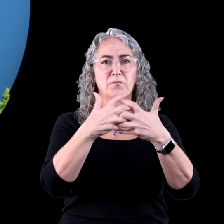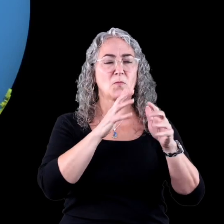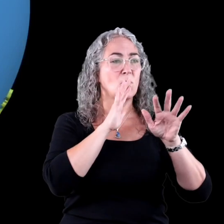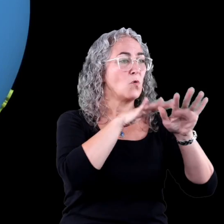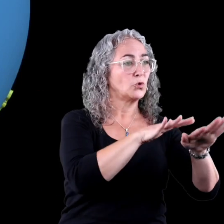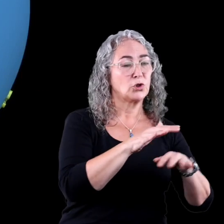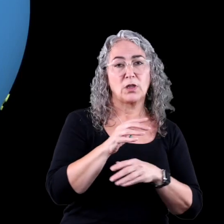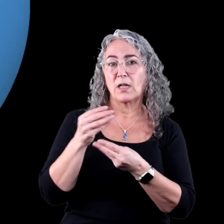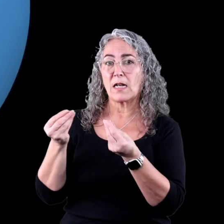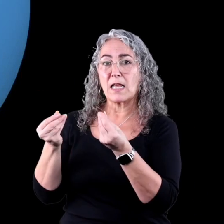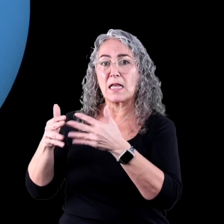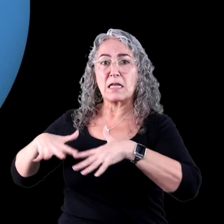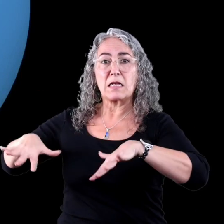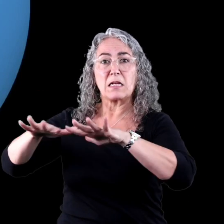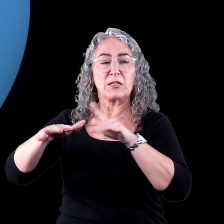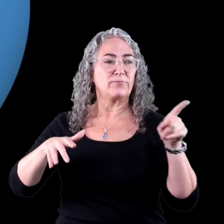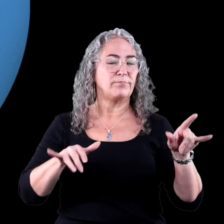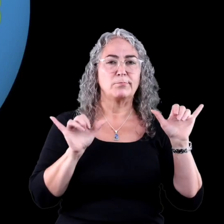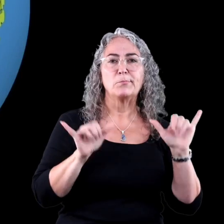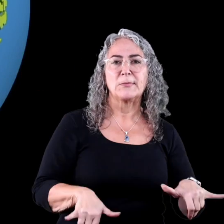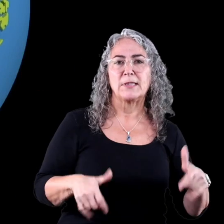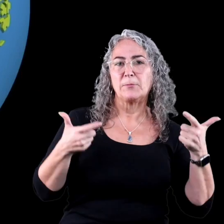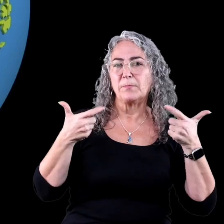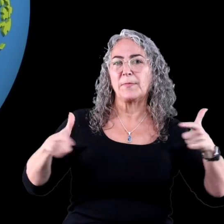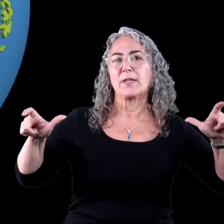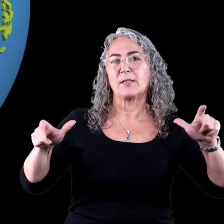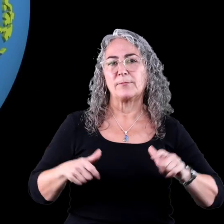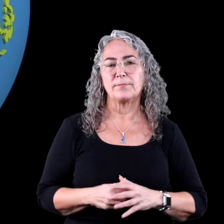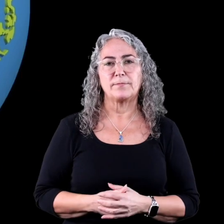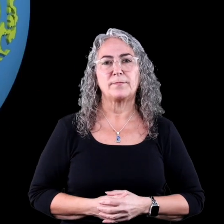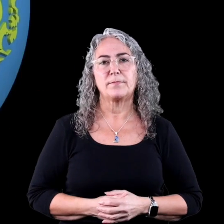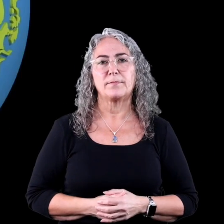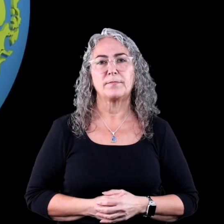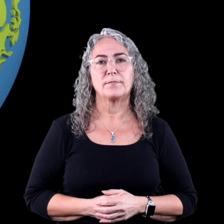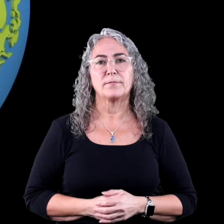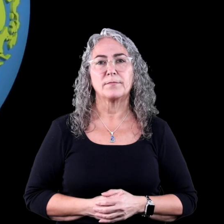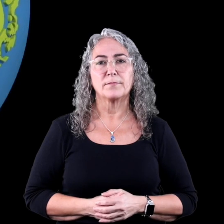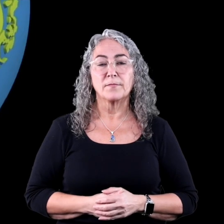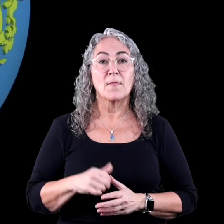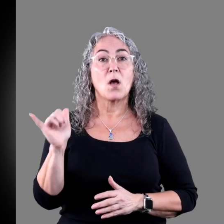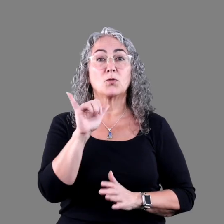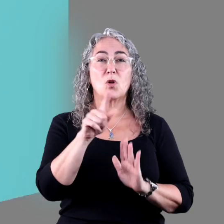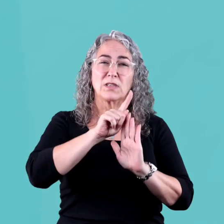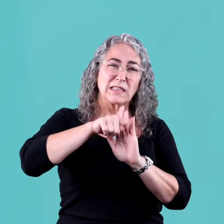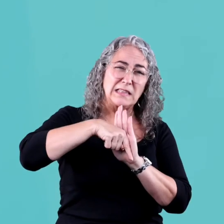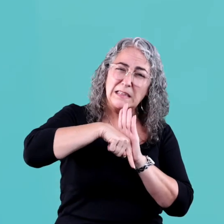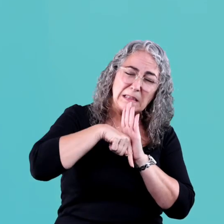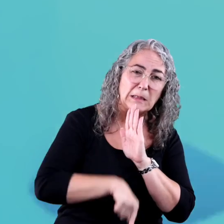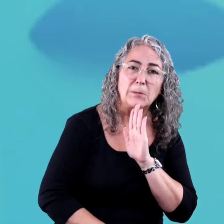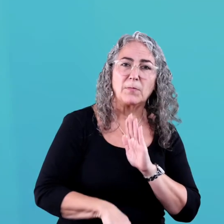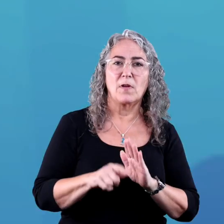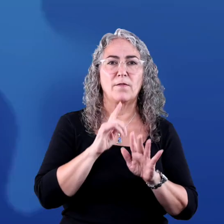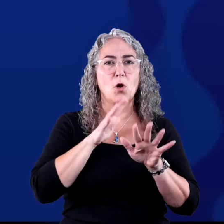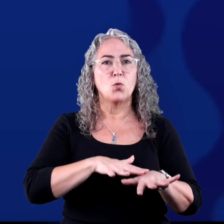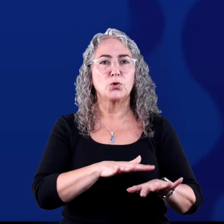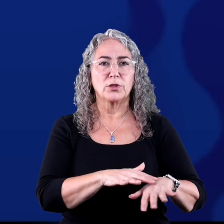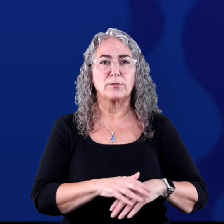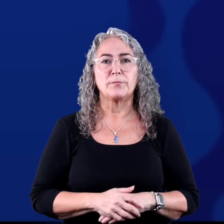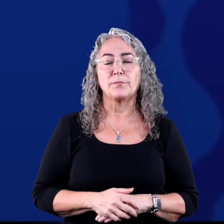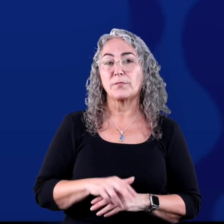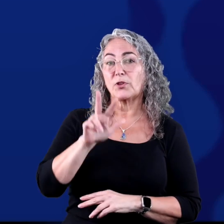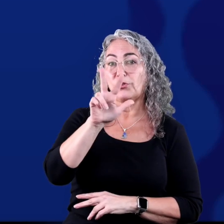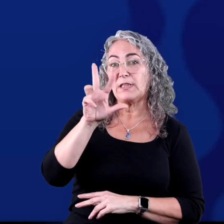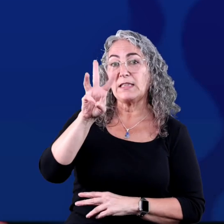all the land on Earth, the Pacific Ocean would still be bigger. It is also the deepest of all